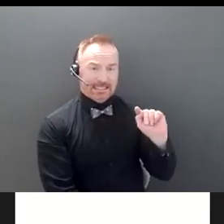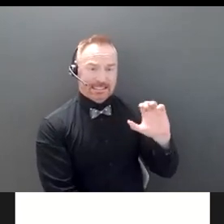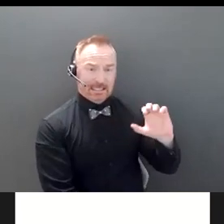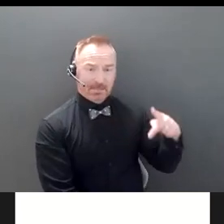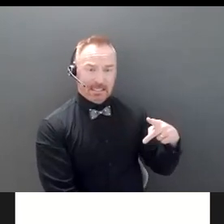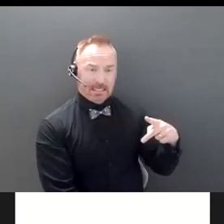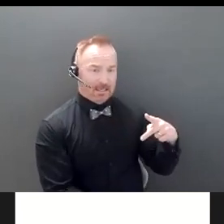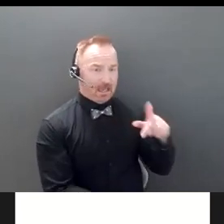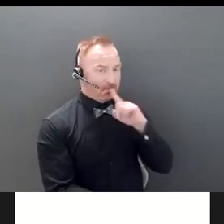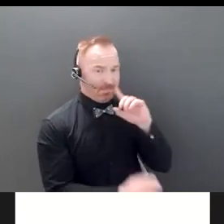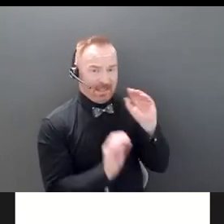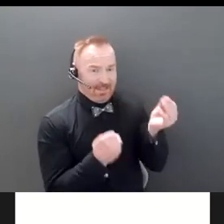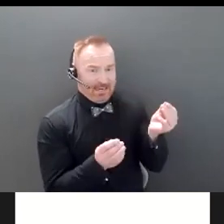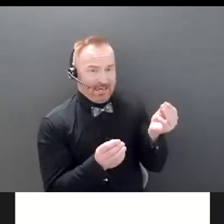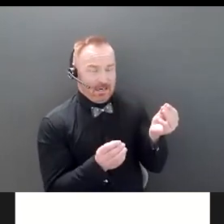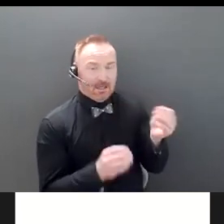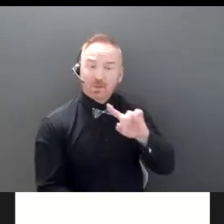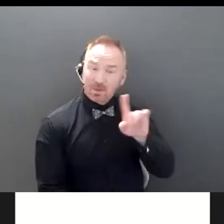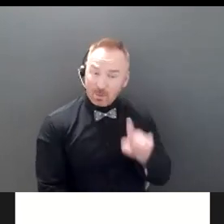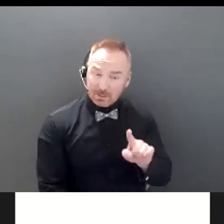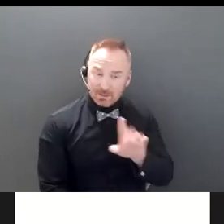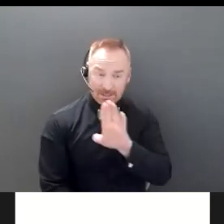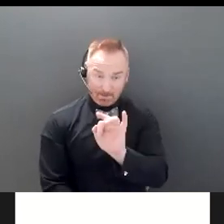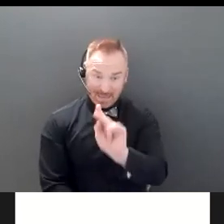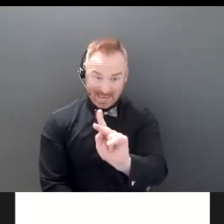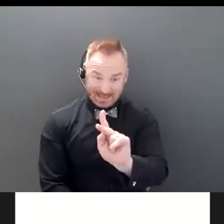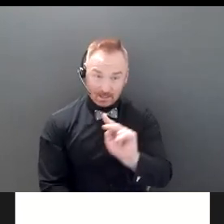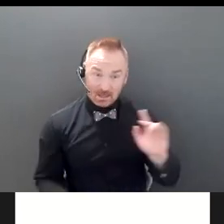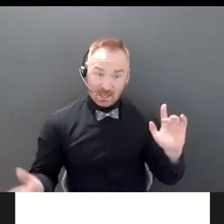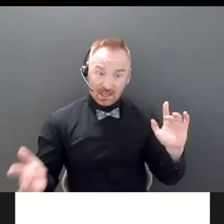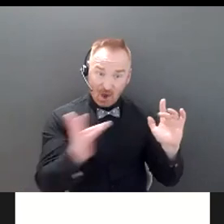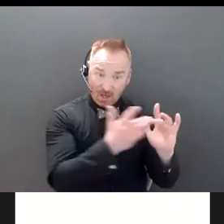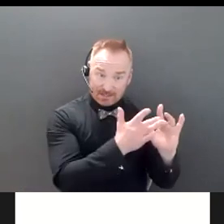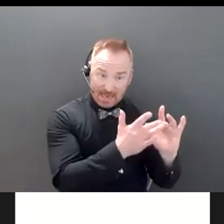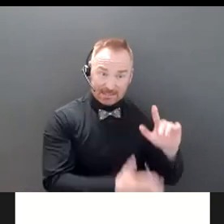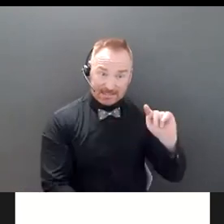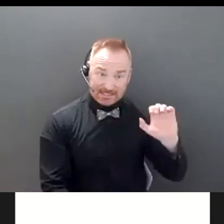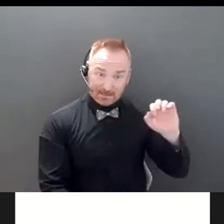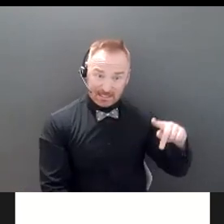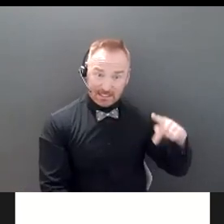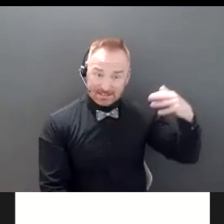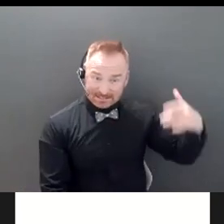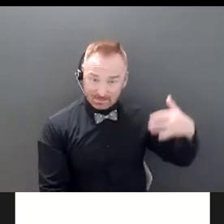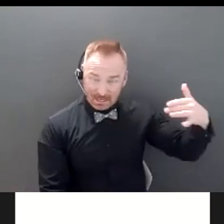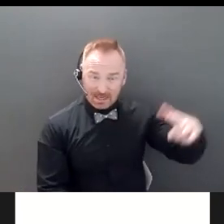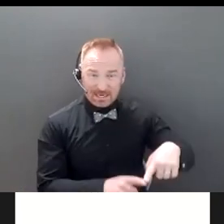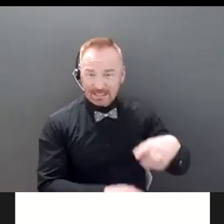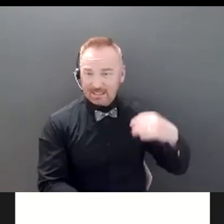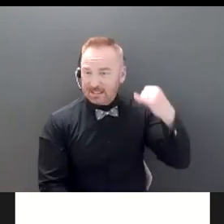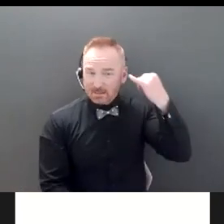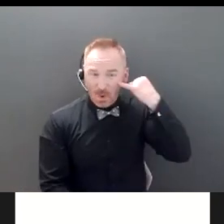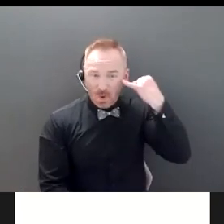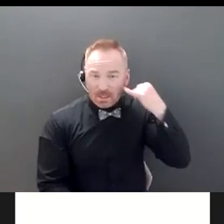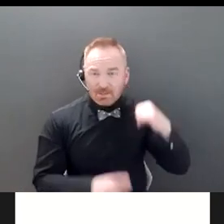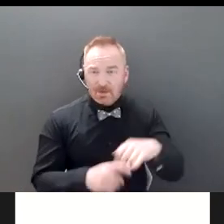the banks contact the public guardian from time to time? If knowing that there is no trusted contact, there is no PA,